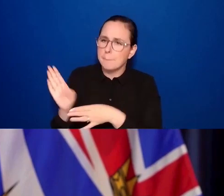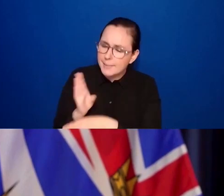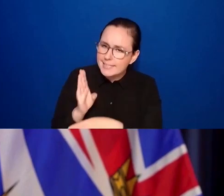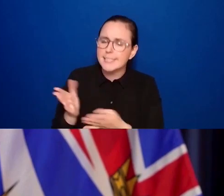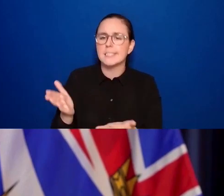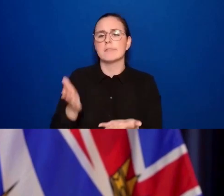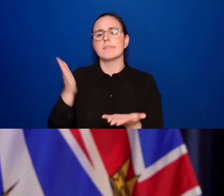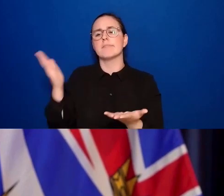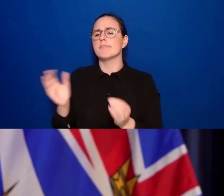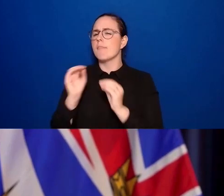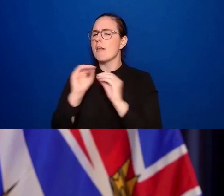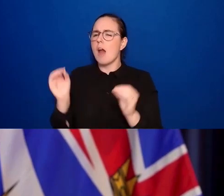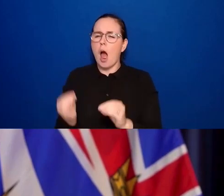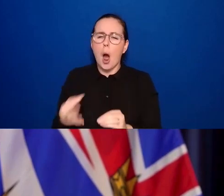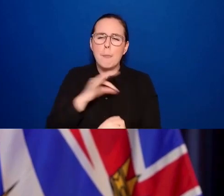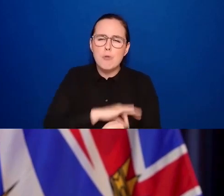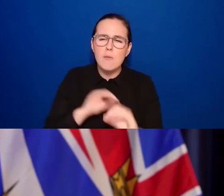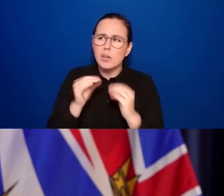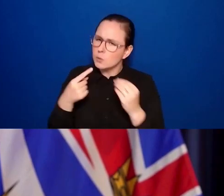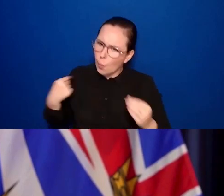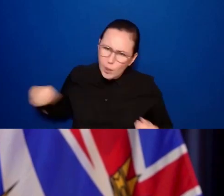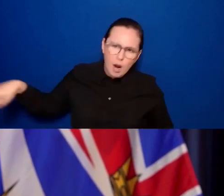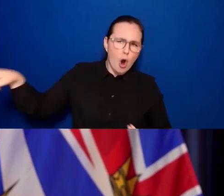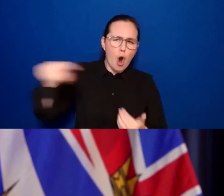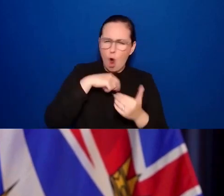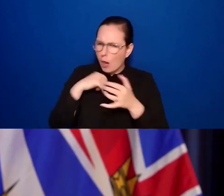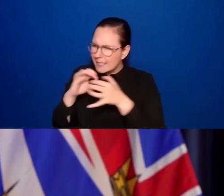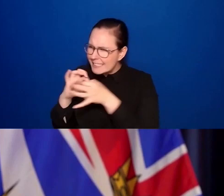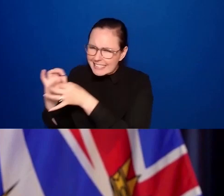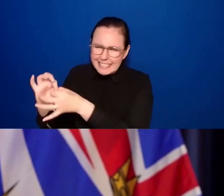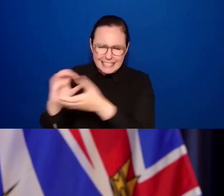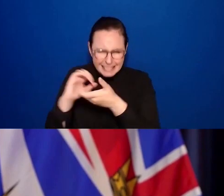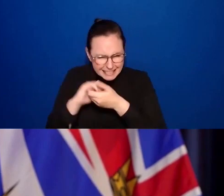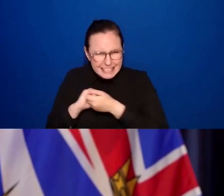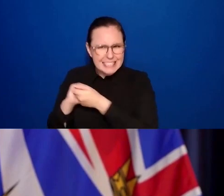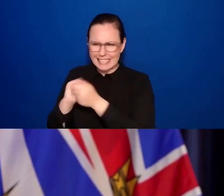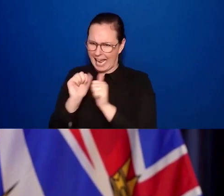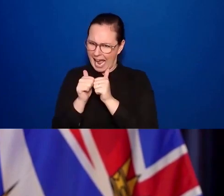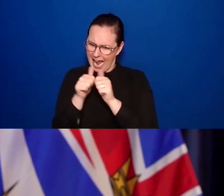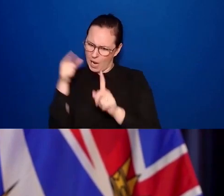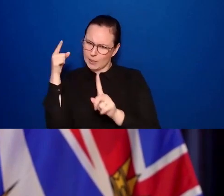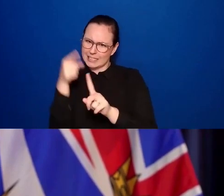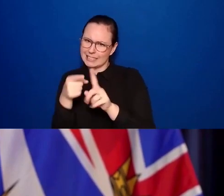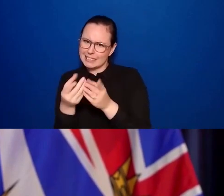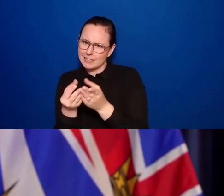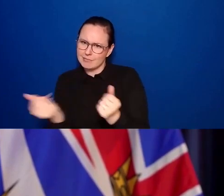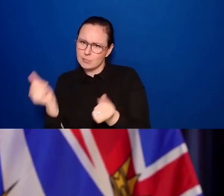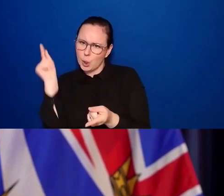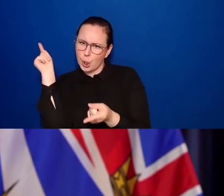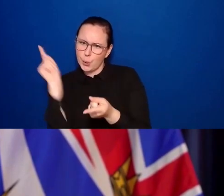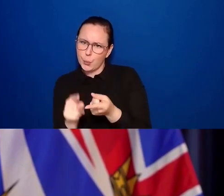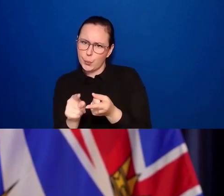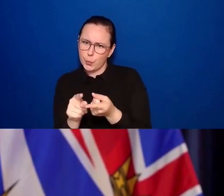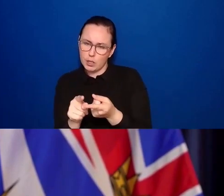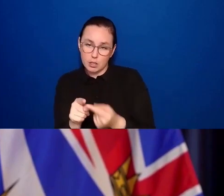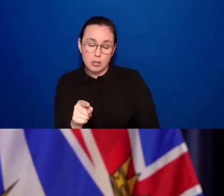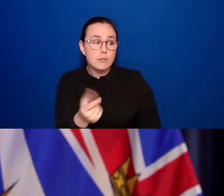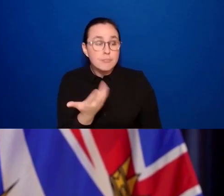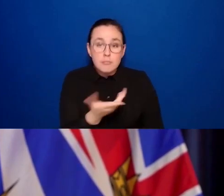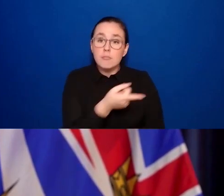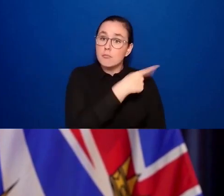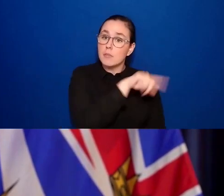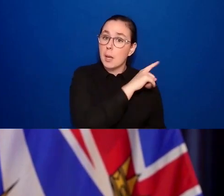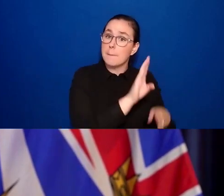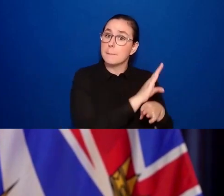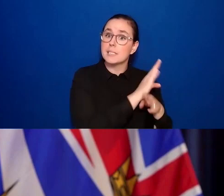And we heard repeatedly from industry that a better course of action for them was to ensure that they were providing a a safe